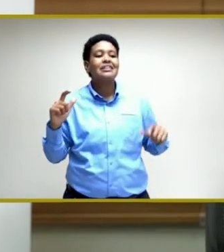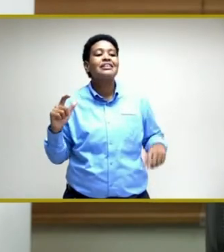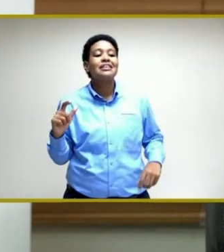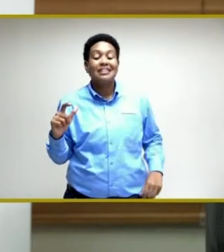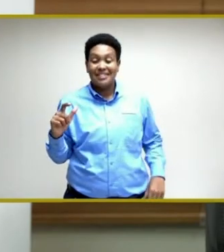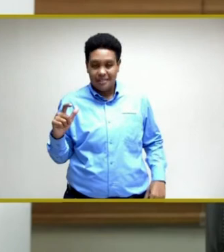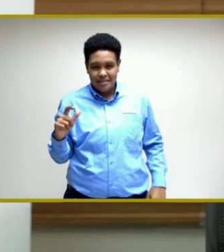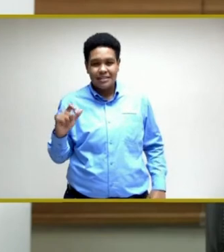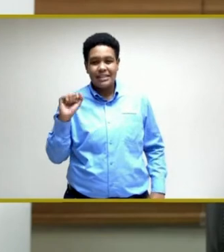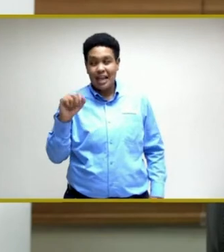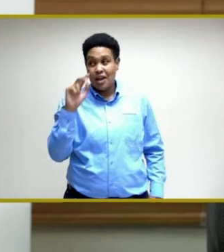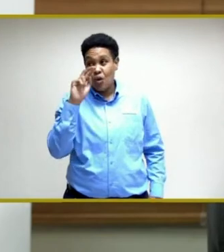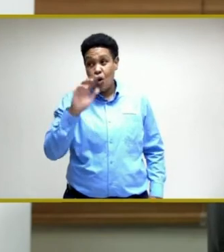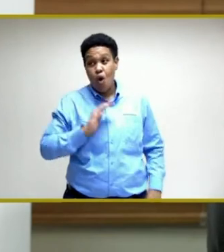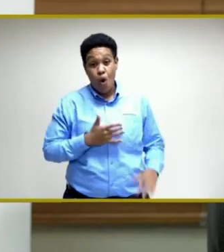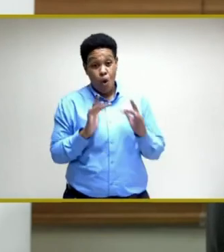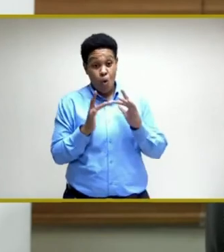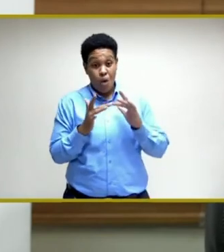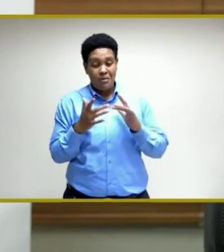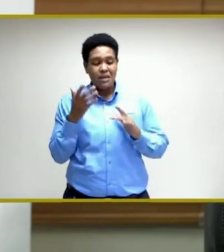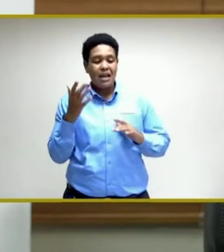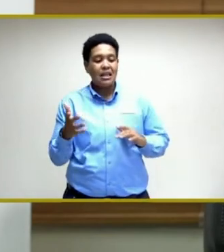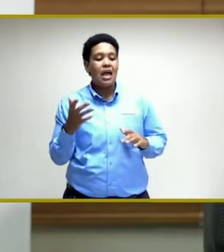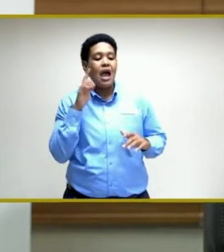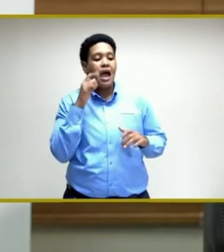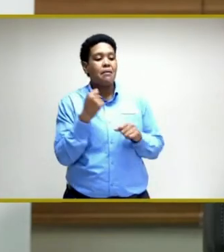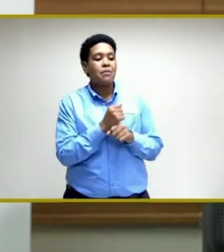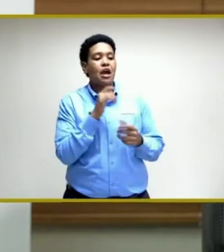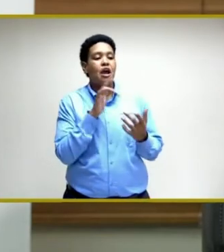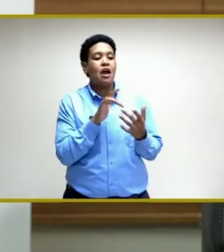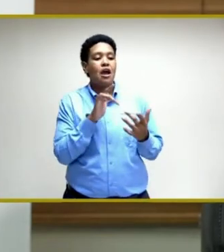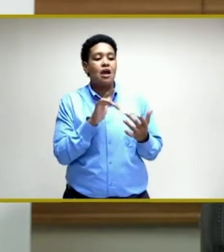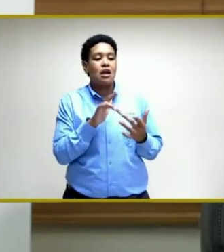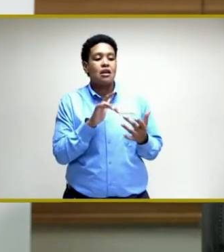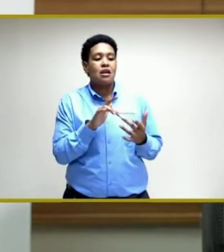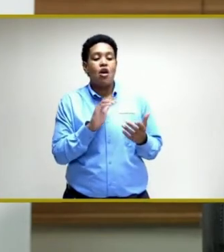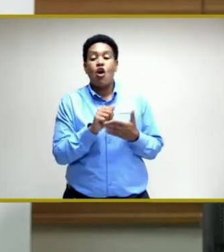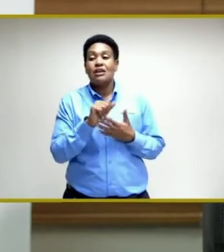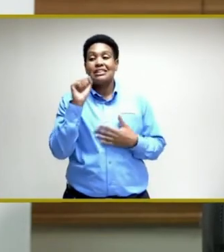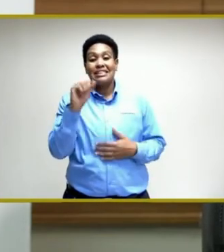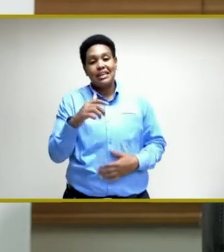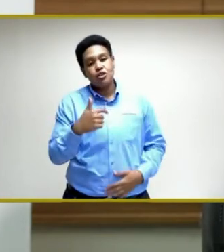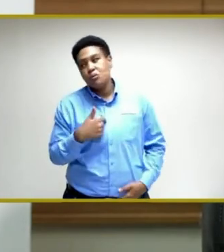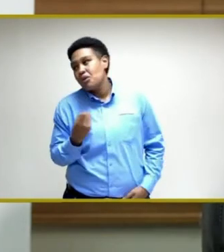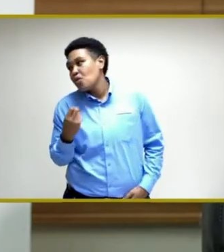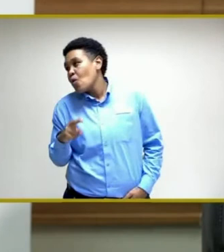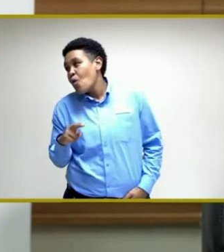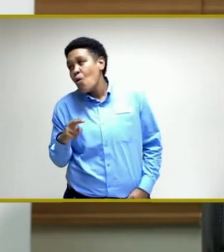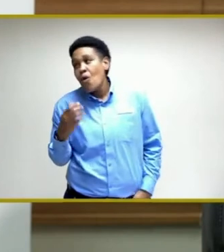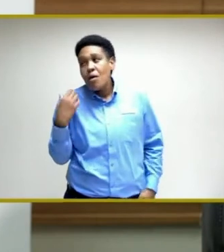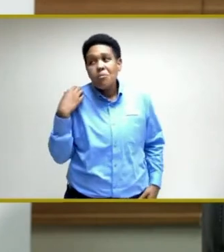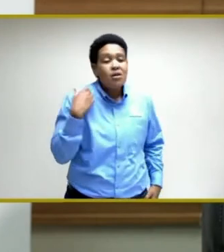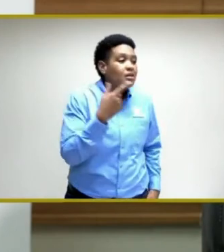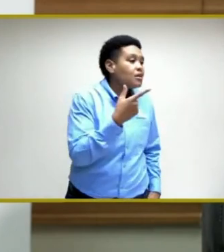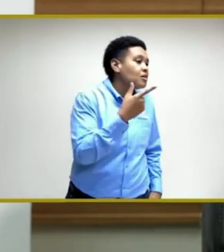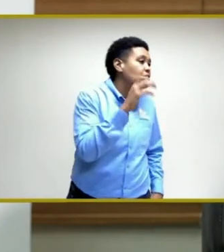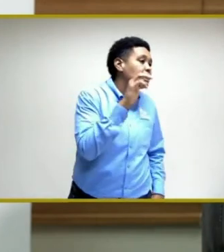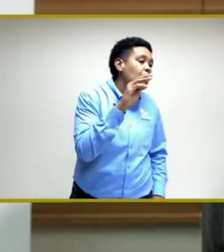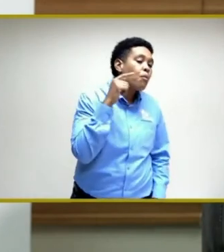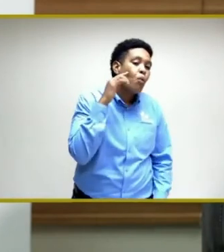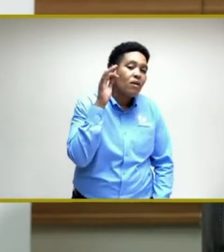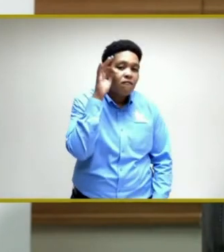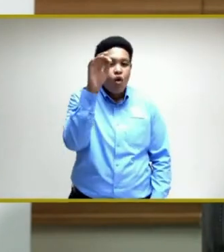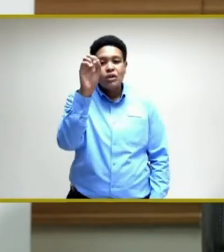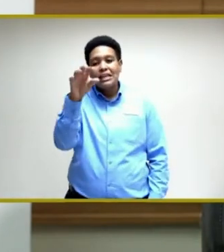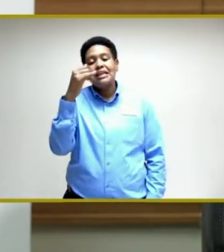can go via our website and make contact or send to me or the PSCMO will forward if